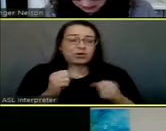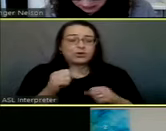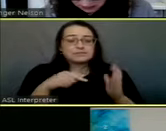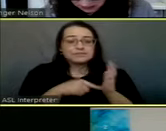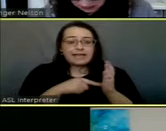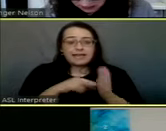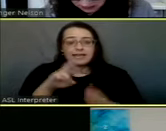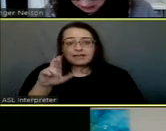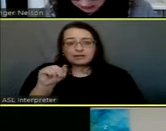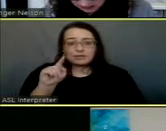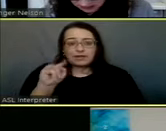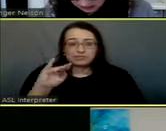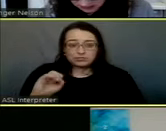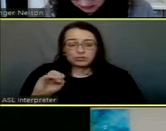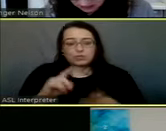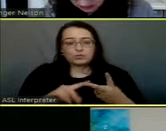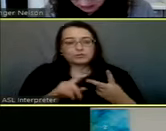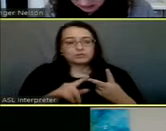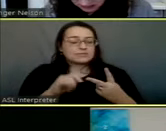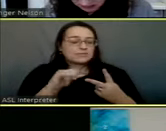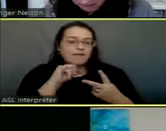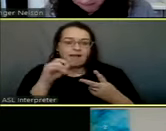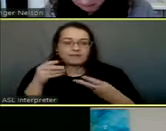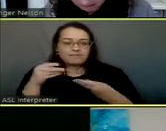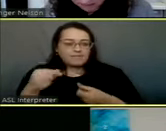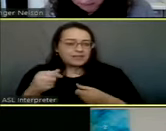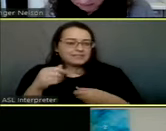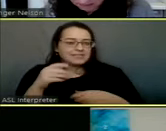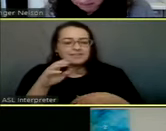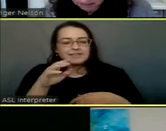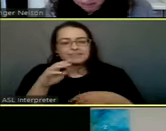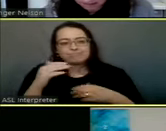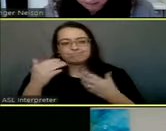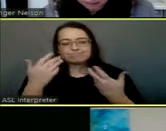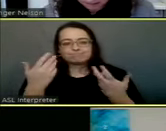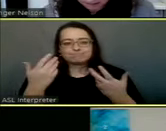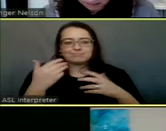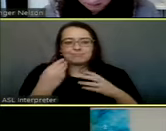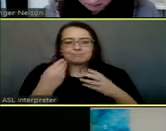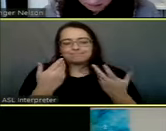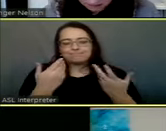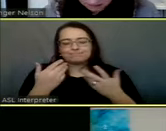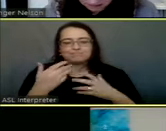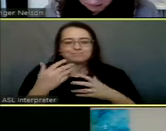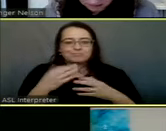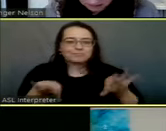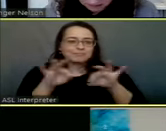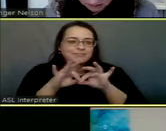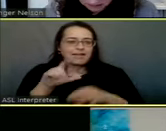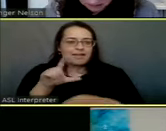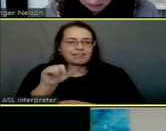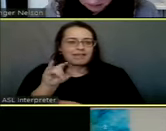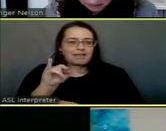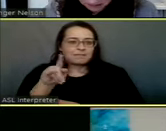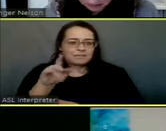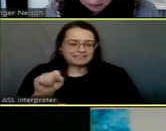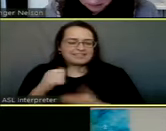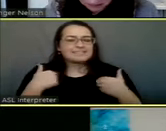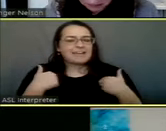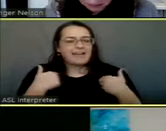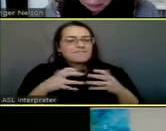debt ratios, our unfunded liabilities that just are in such excellent financial